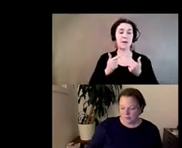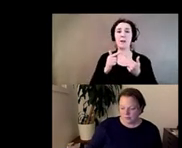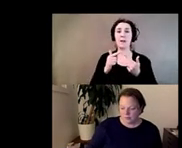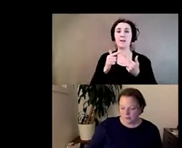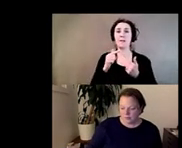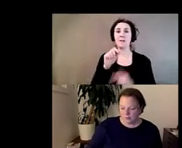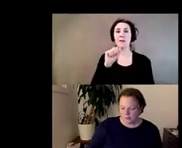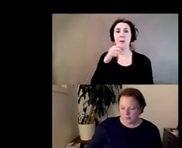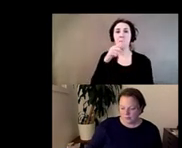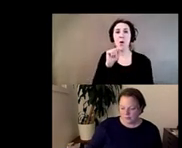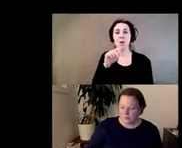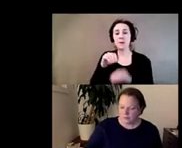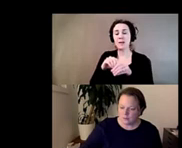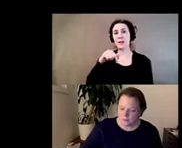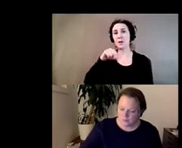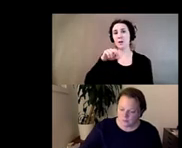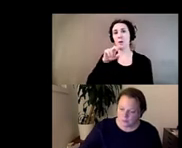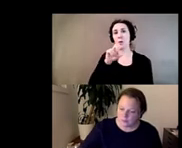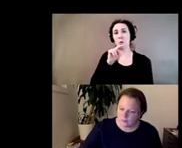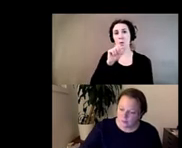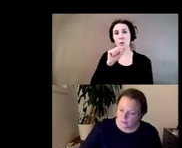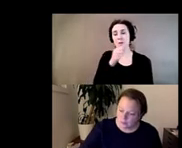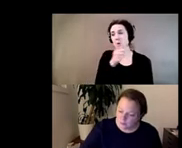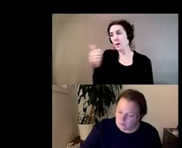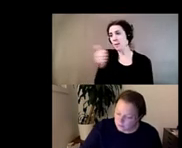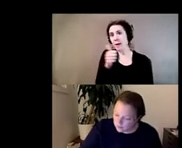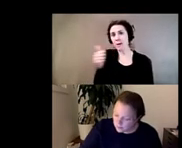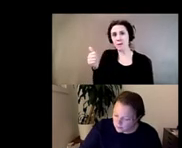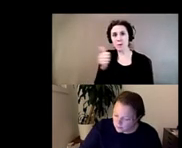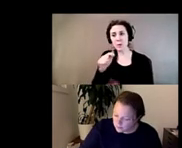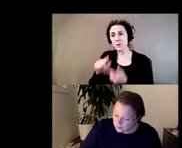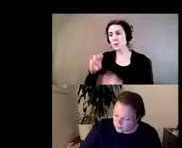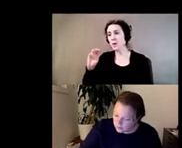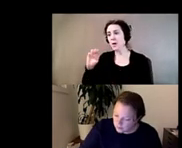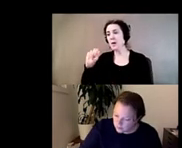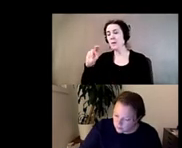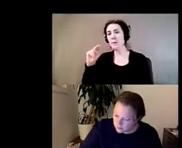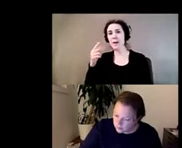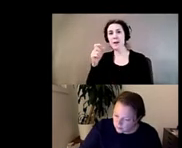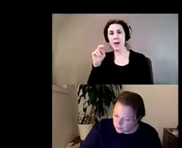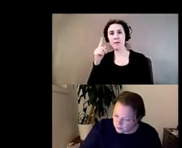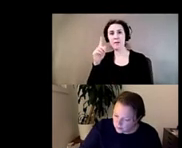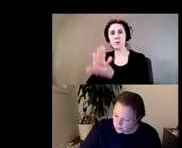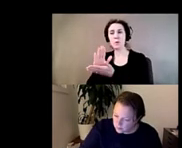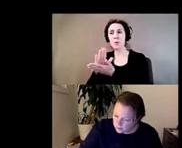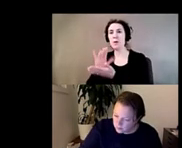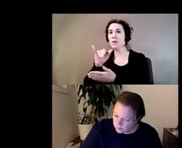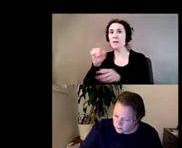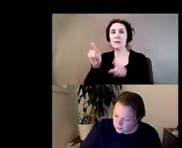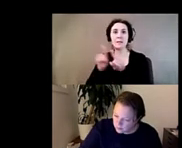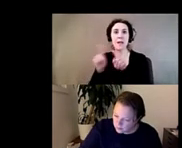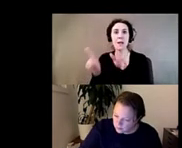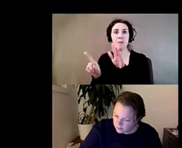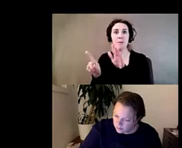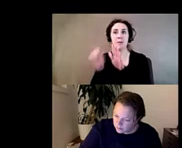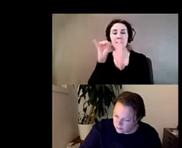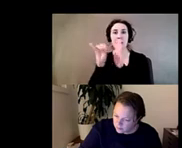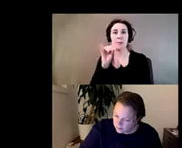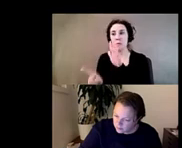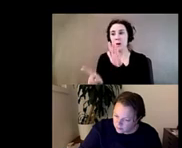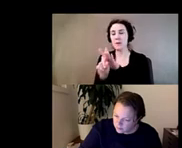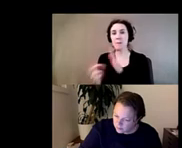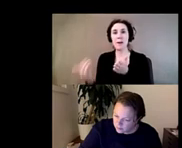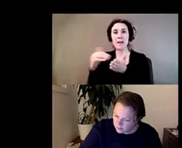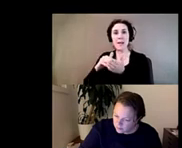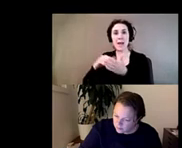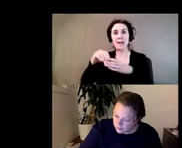and that same billboard showed up um in a um in a train yard that the train would go by every day and i